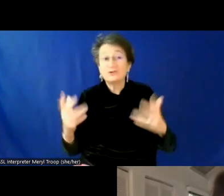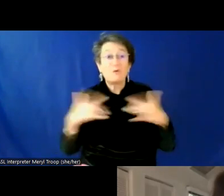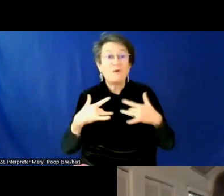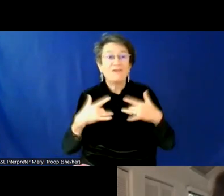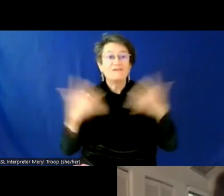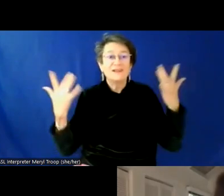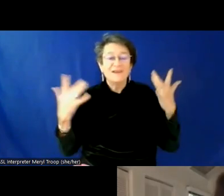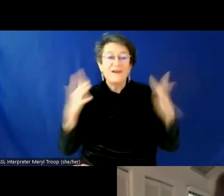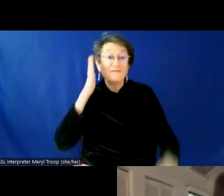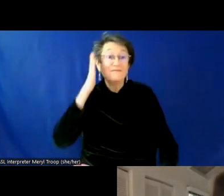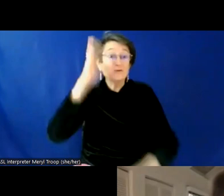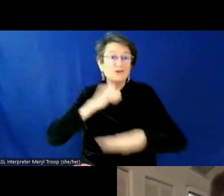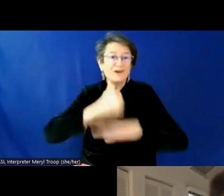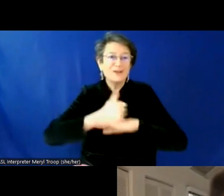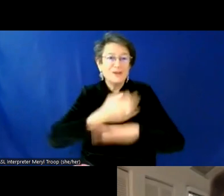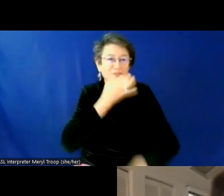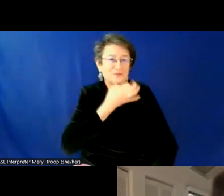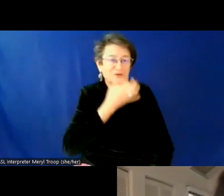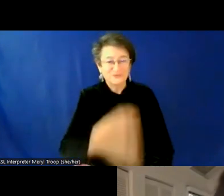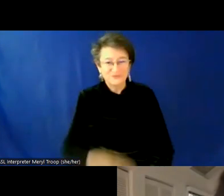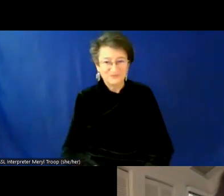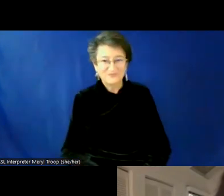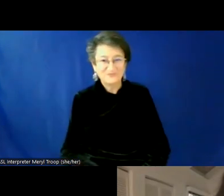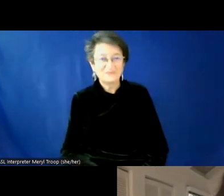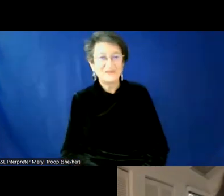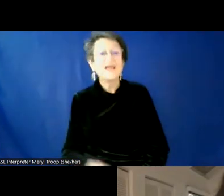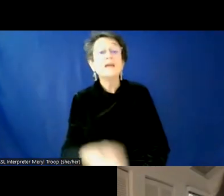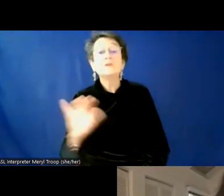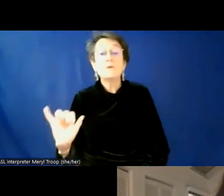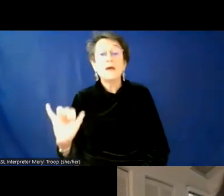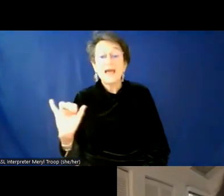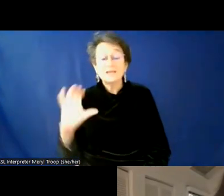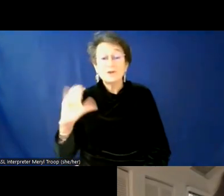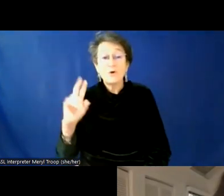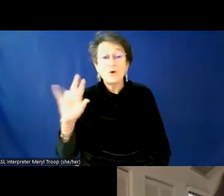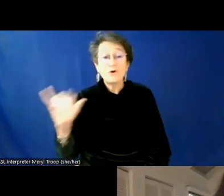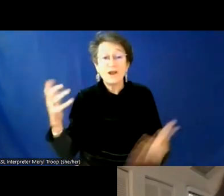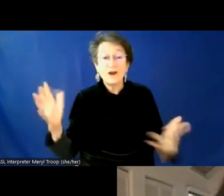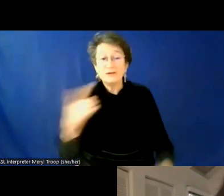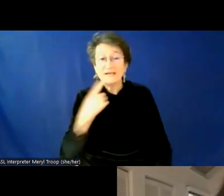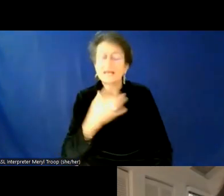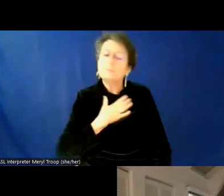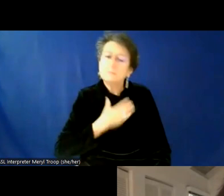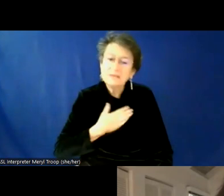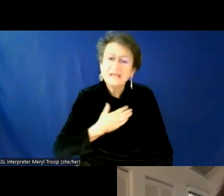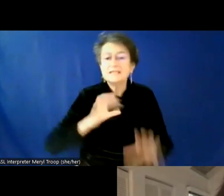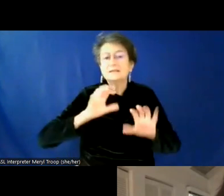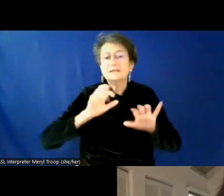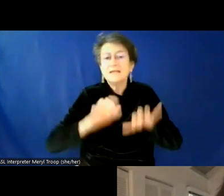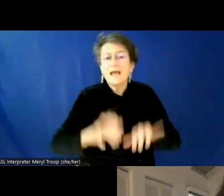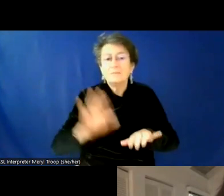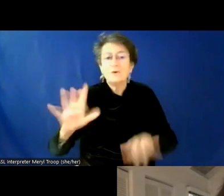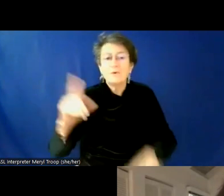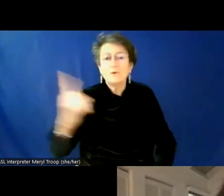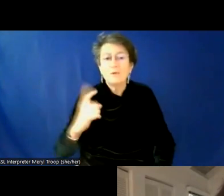a future alum. So one last thing, as, uh, Corey has mentioned already, we encourage you to submit questions for our panelists as we go